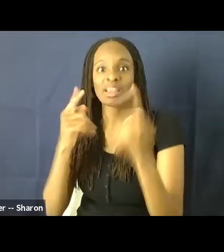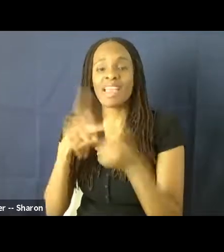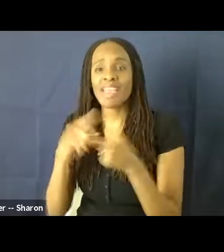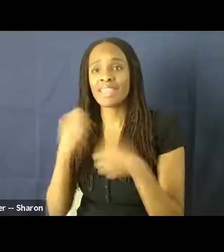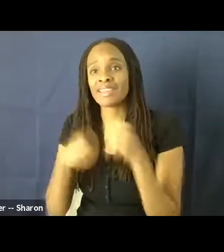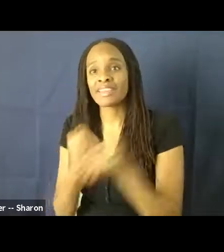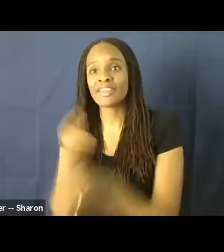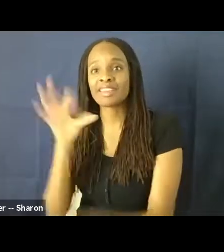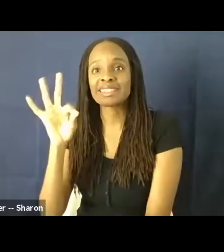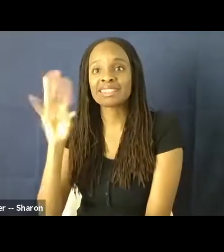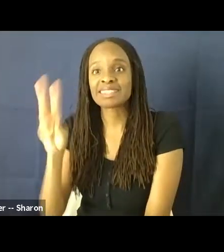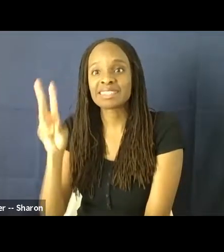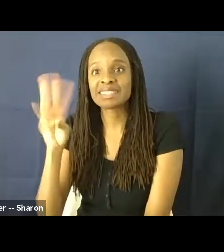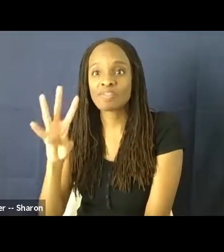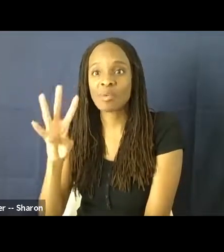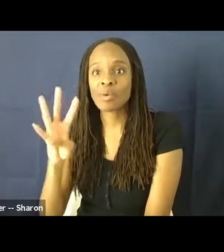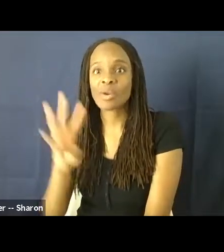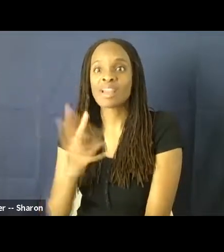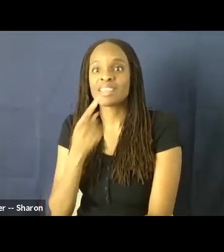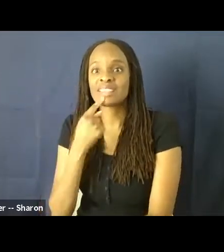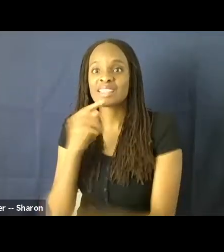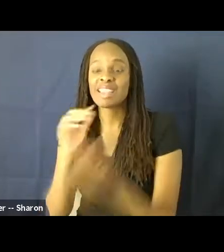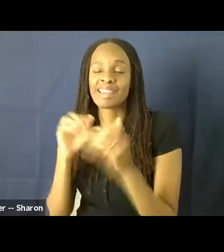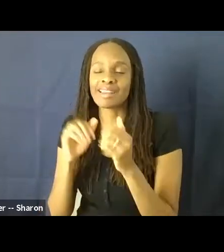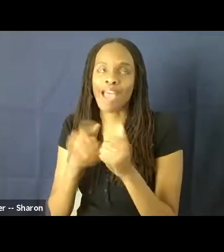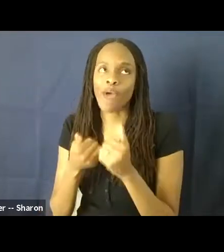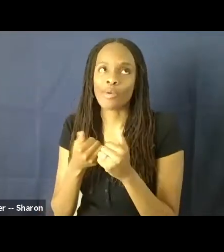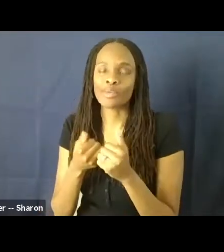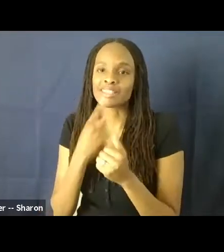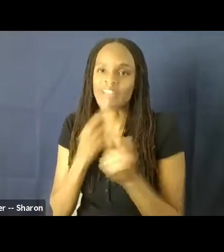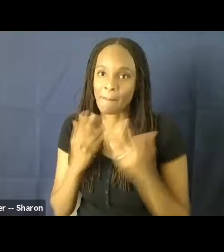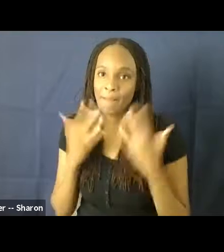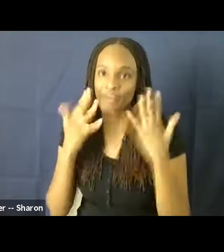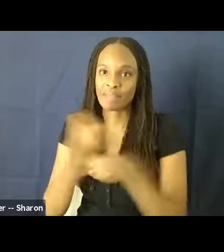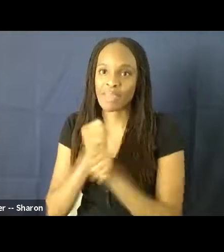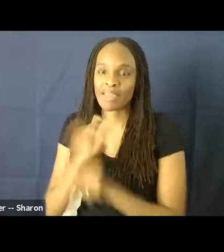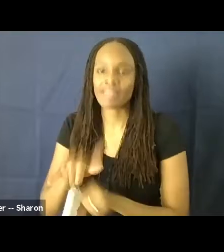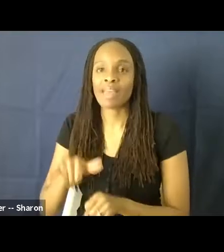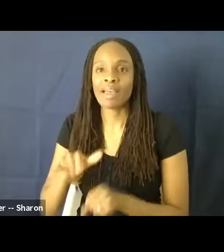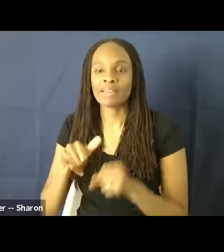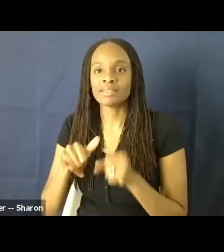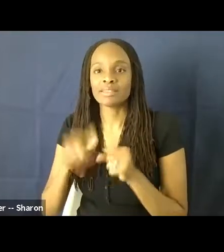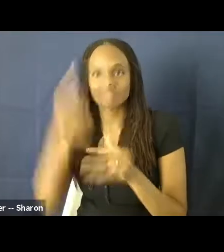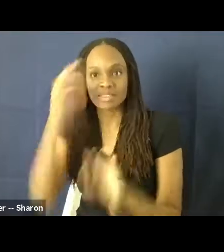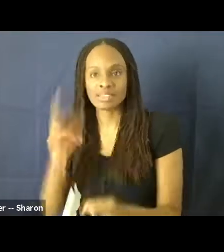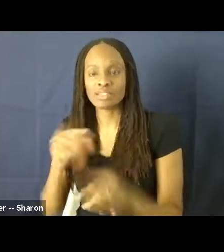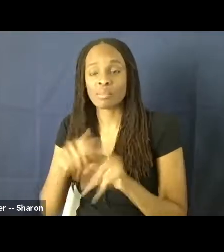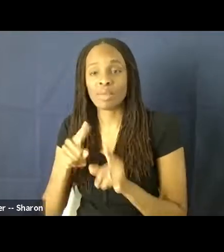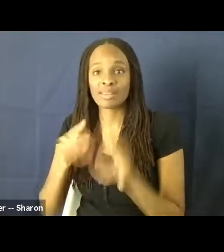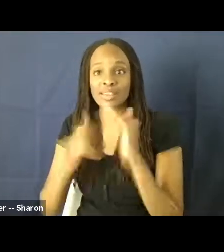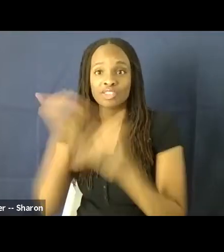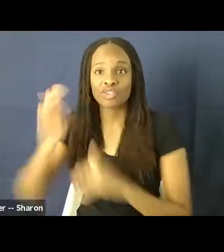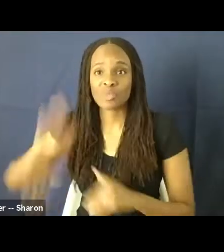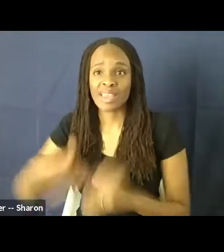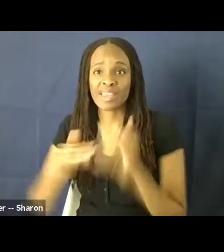around, they start talking about how embarrassing it is that they made that choice. But it's already too late, right? We've had like almost 40 years of this race